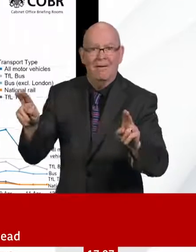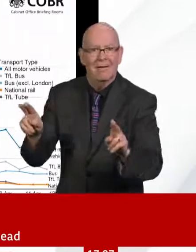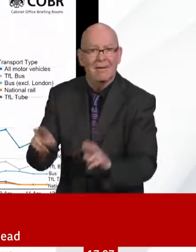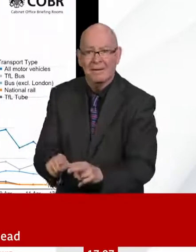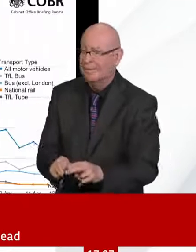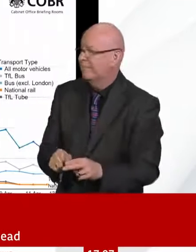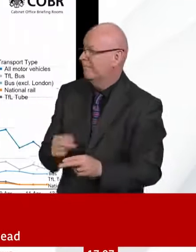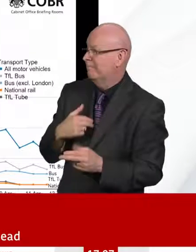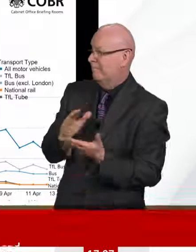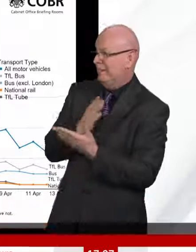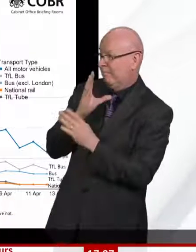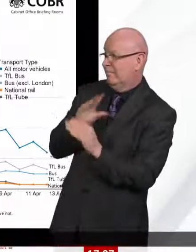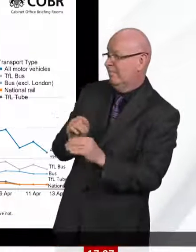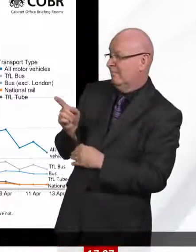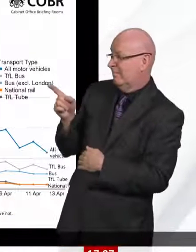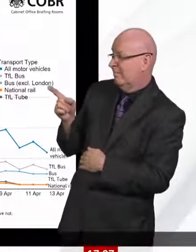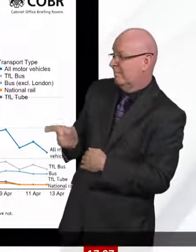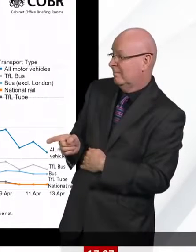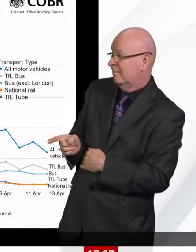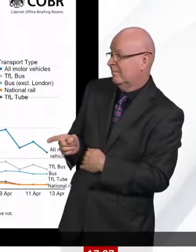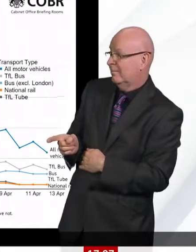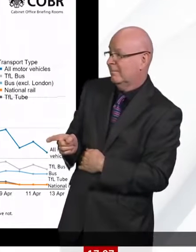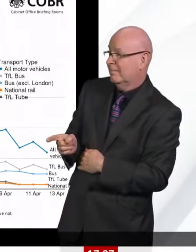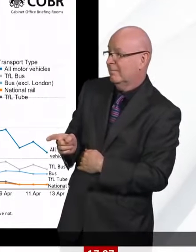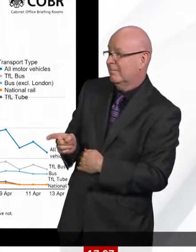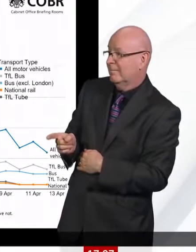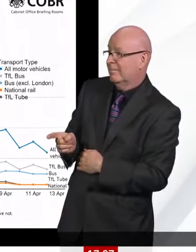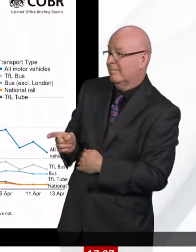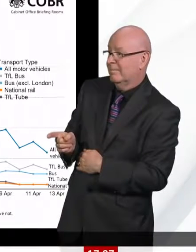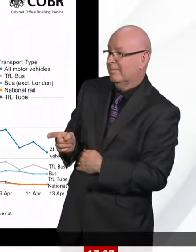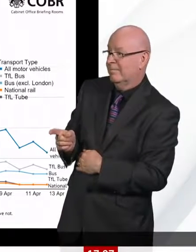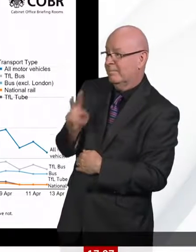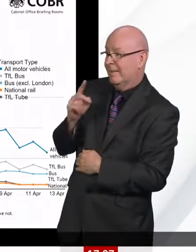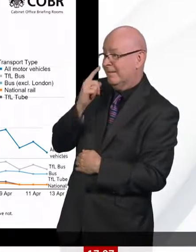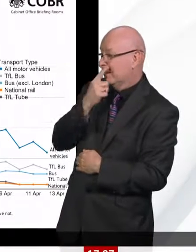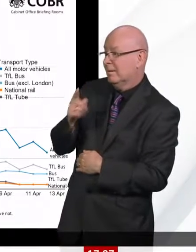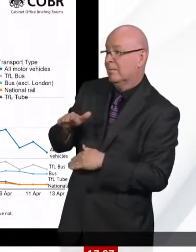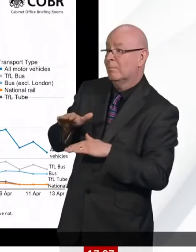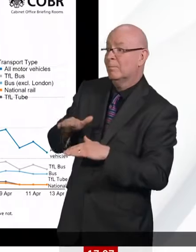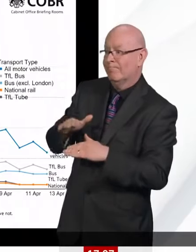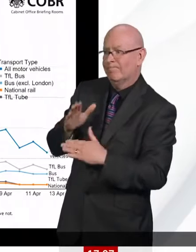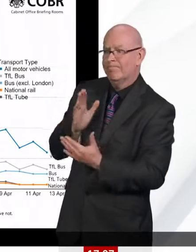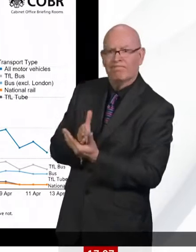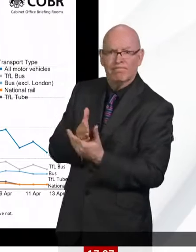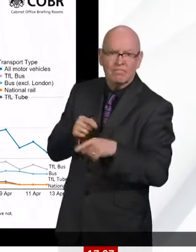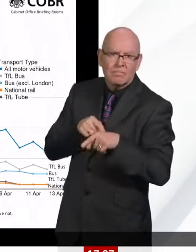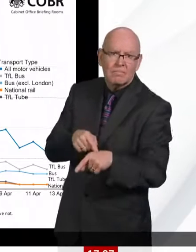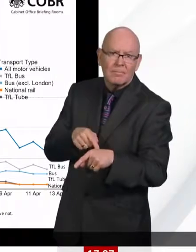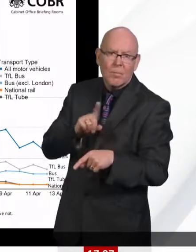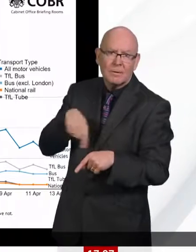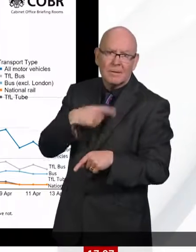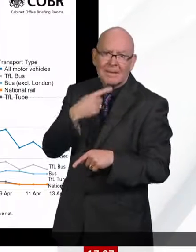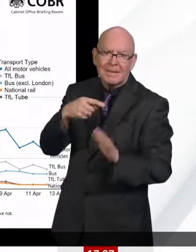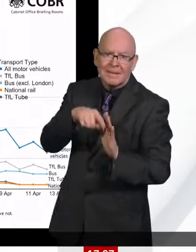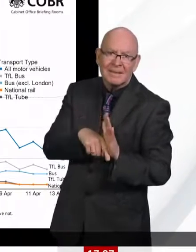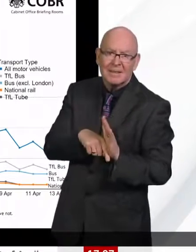much reduced activity in public transport, but also in vehicle transport. And there are other data that we